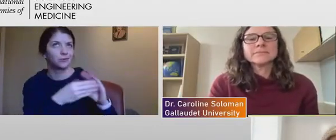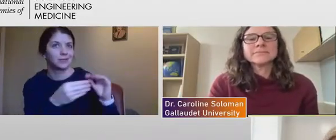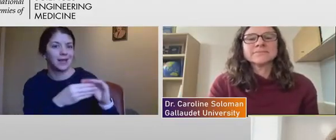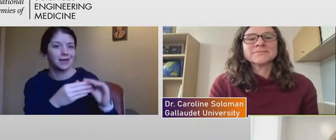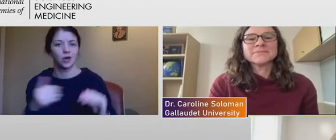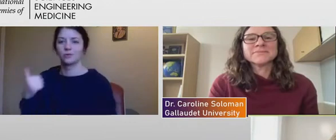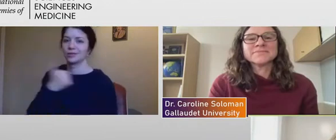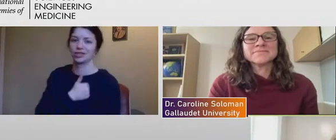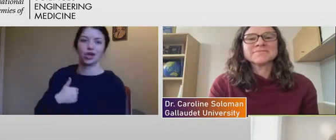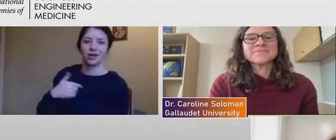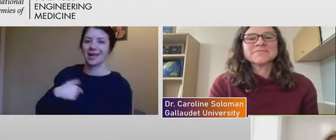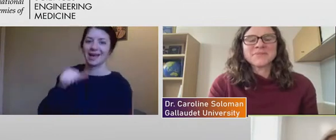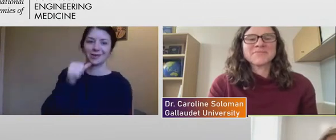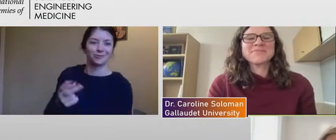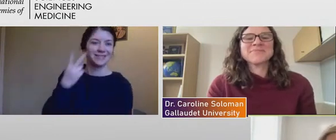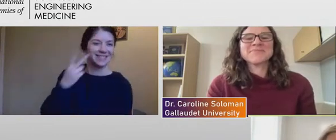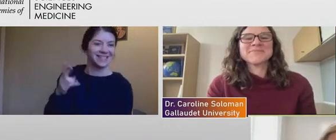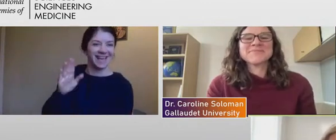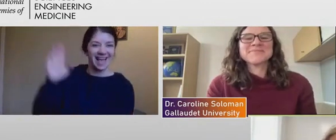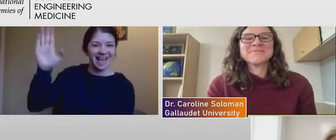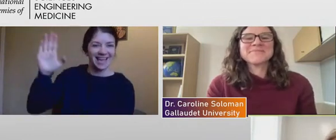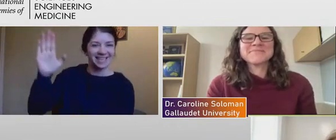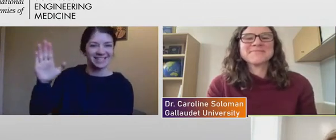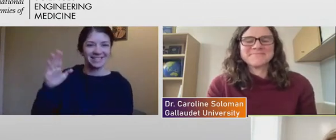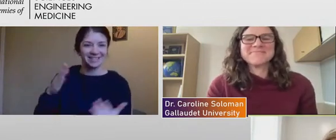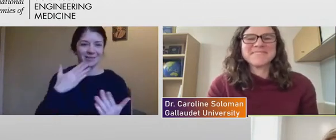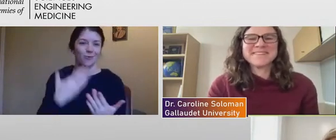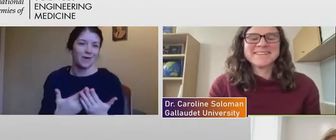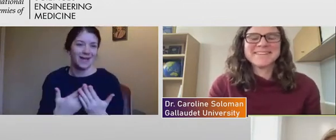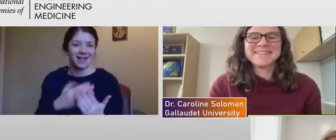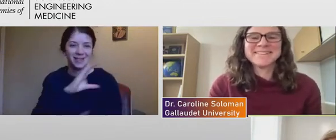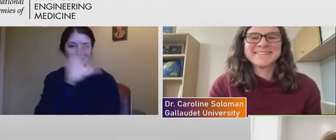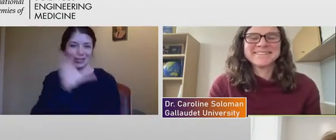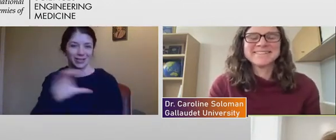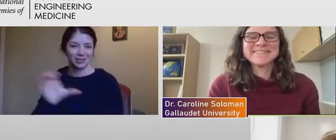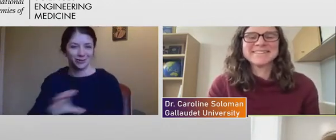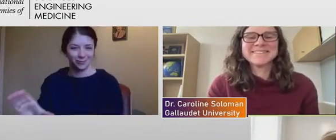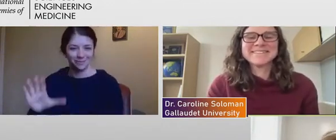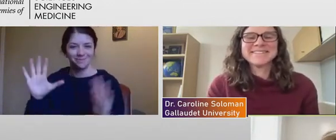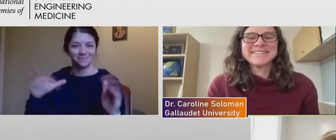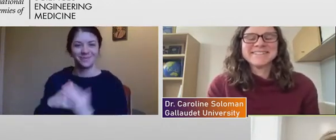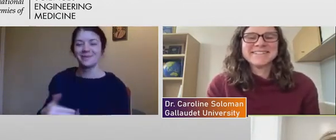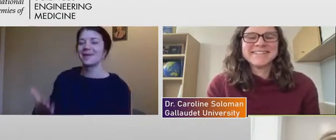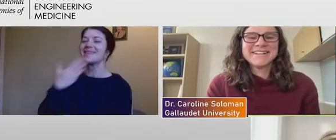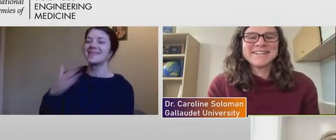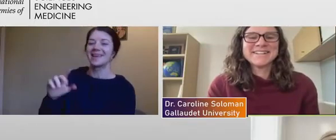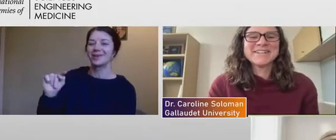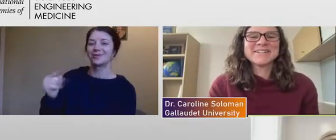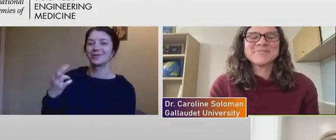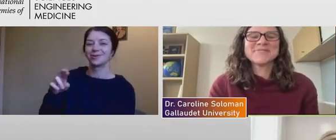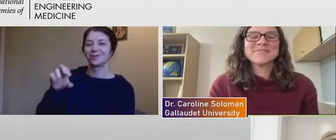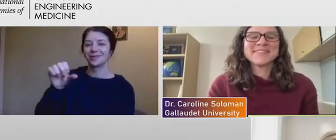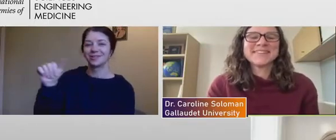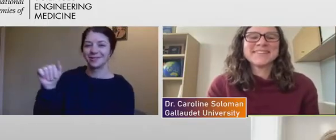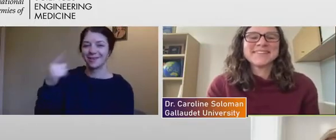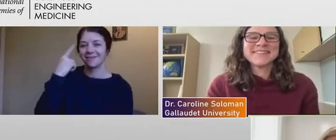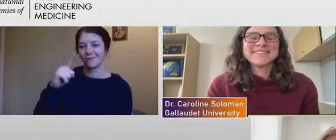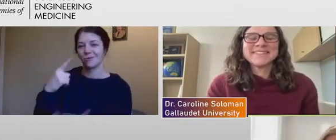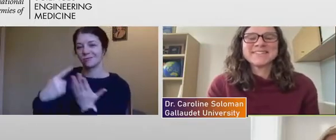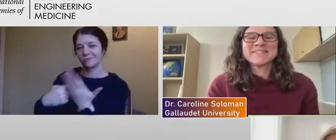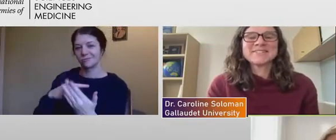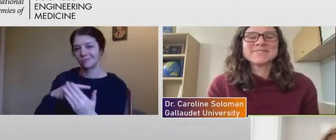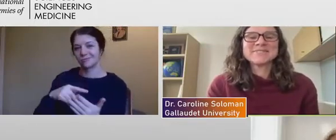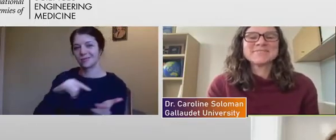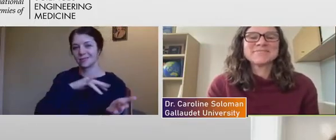don't see hands well on Zoom. Um, uh, so thanks, Teresa, for talking about the, the study we